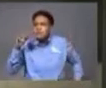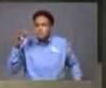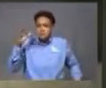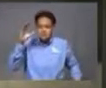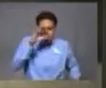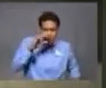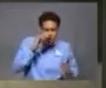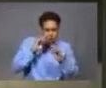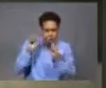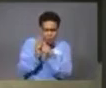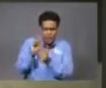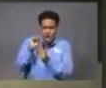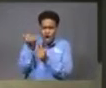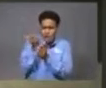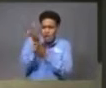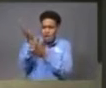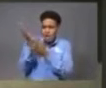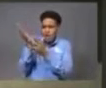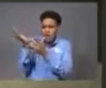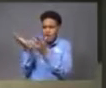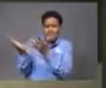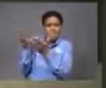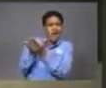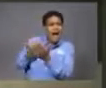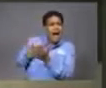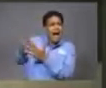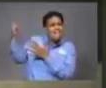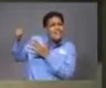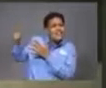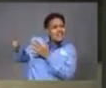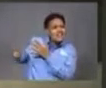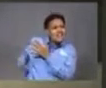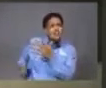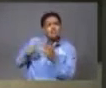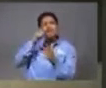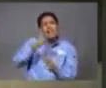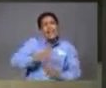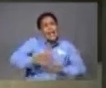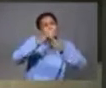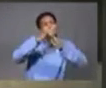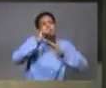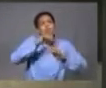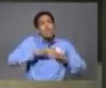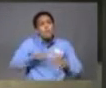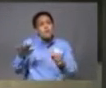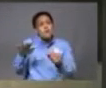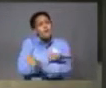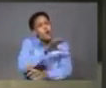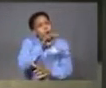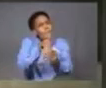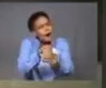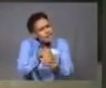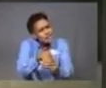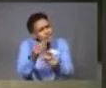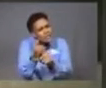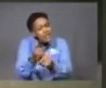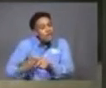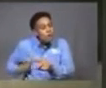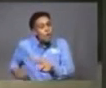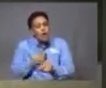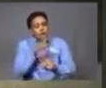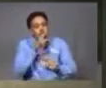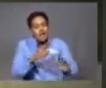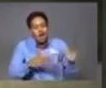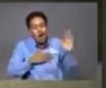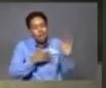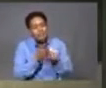deal with all of these other factors that really impede women's full participation. We are